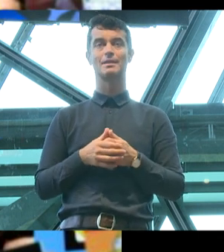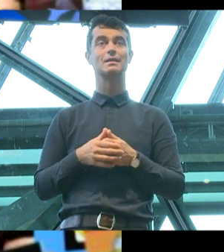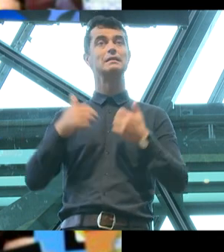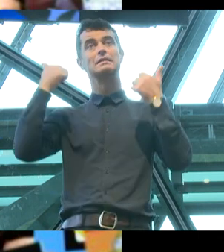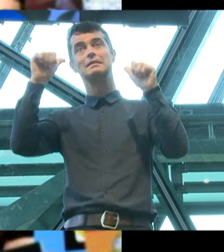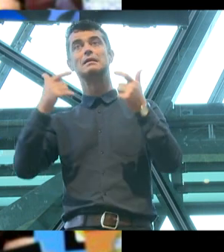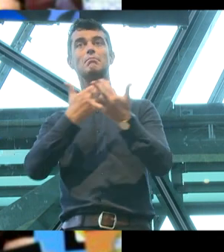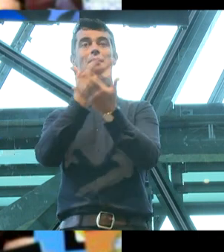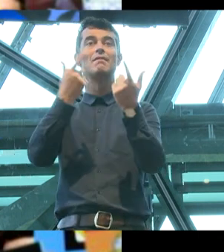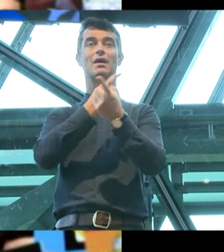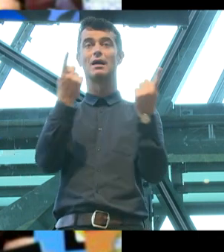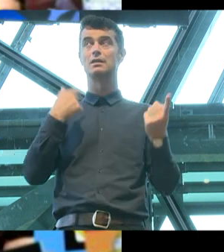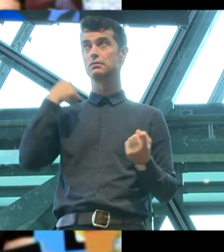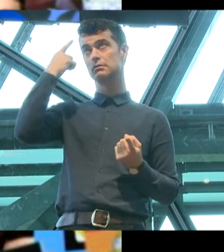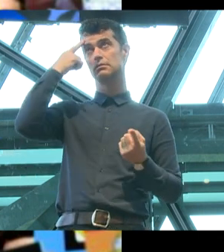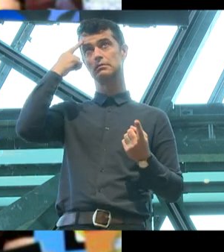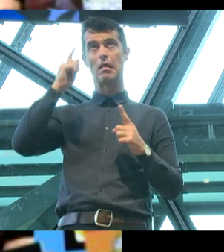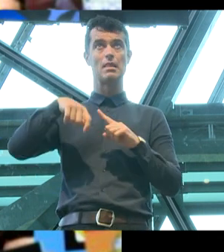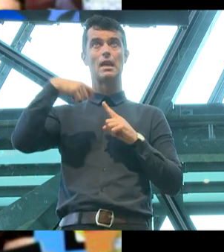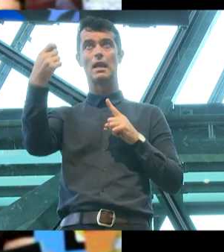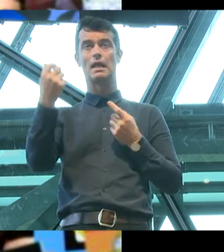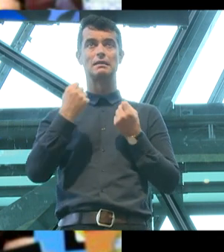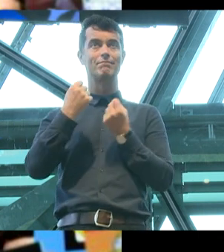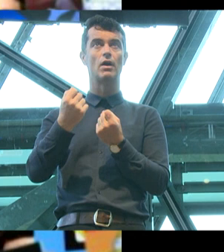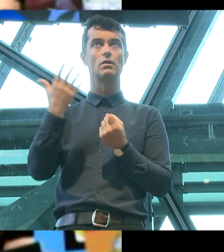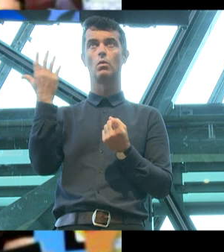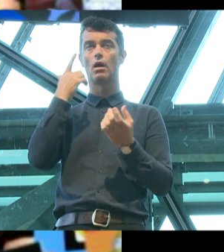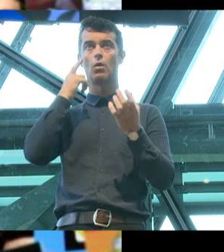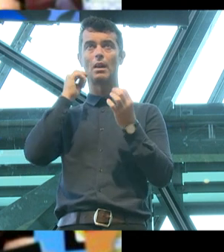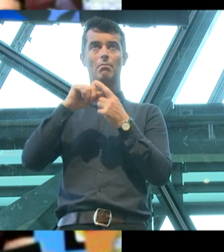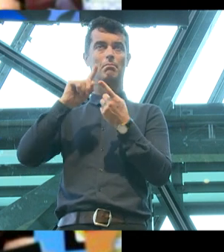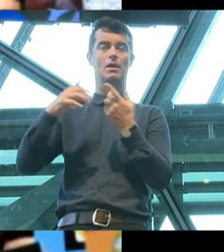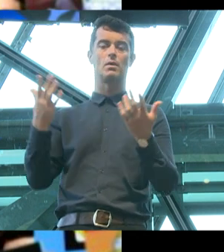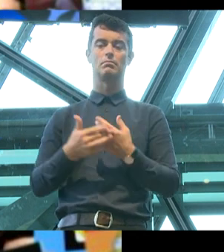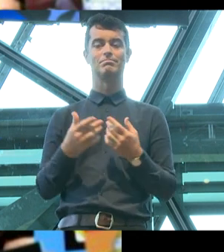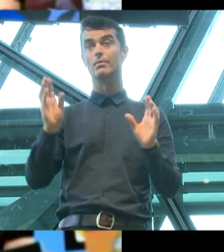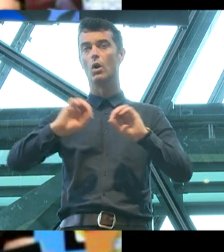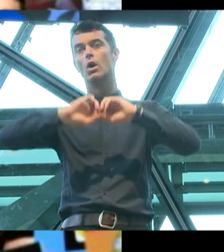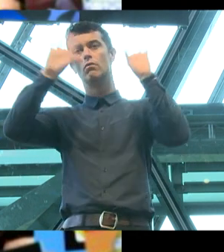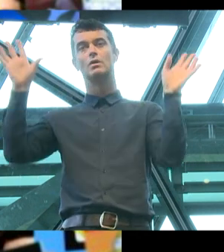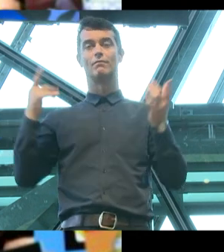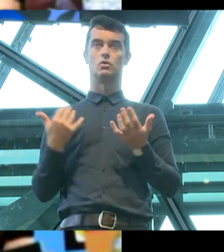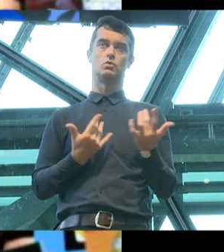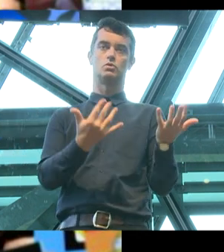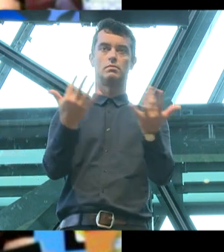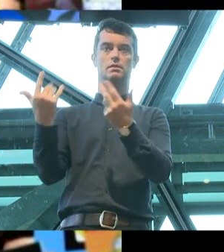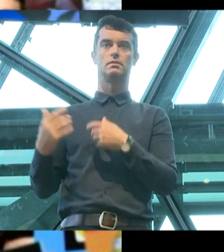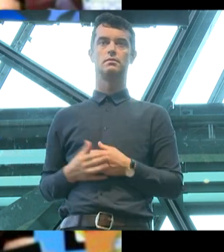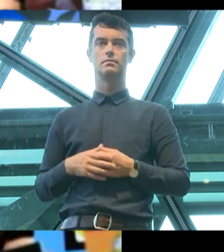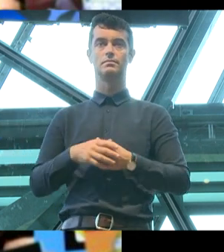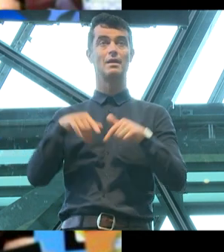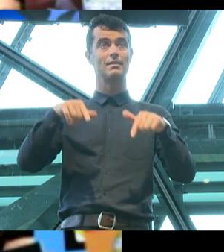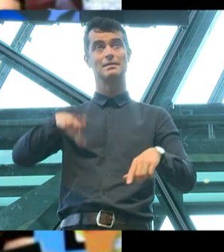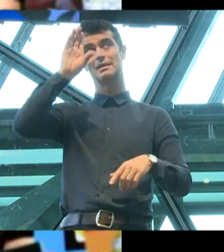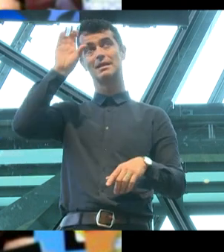success, many of us wondered where the next fight would be. And of course, there are so many. In